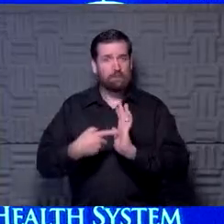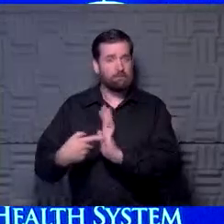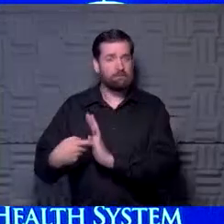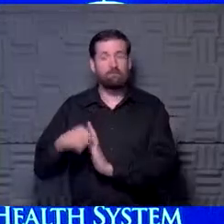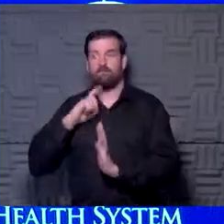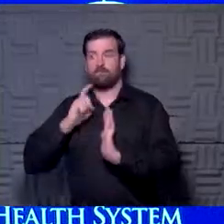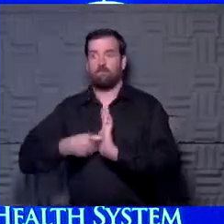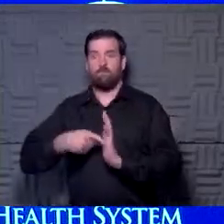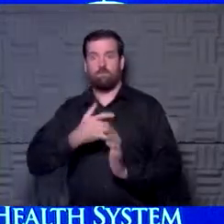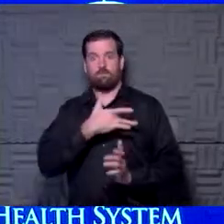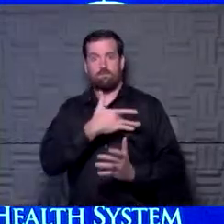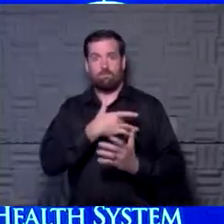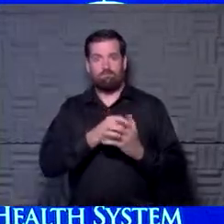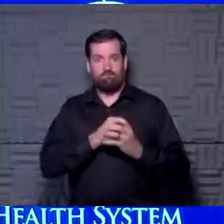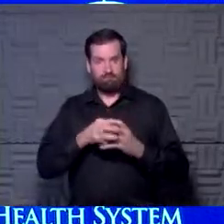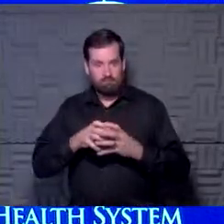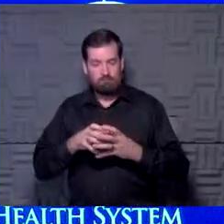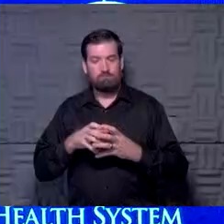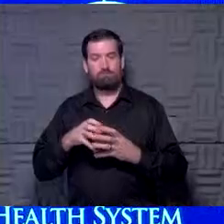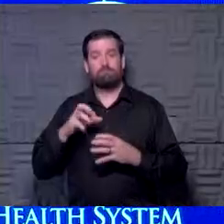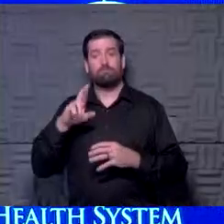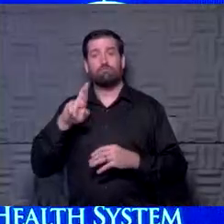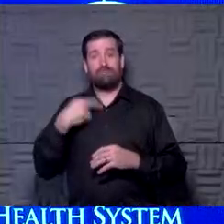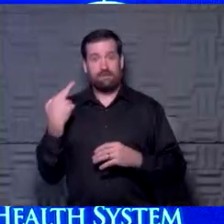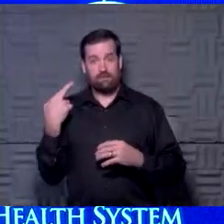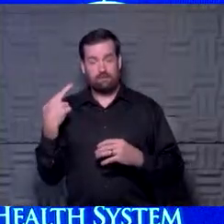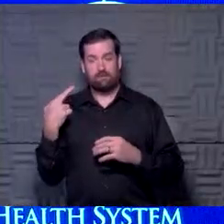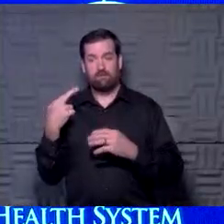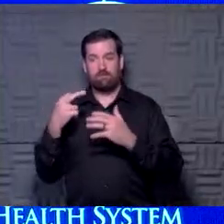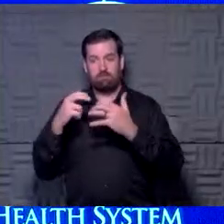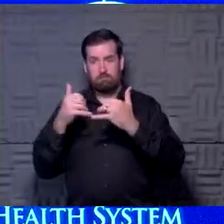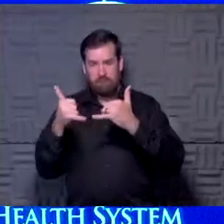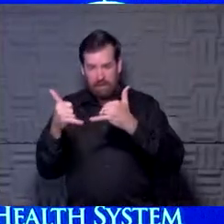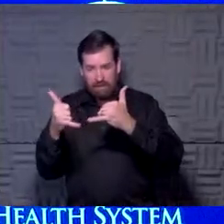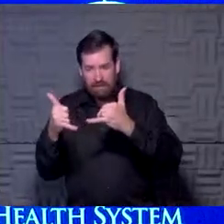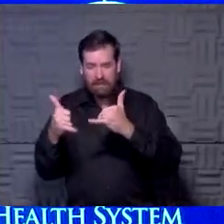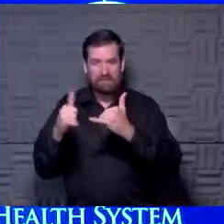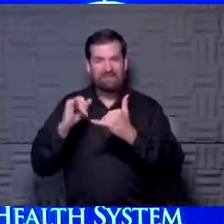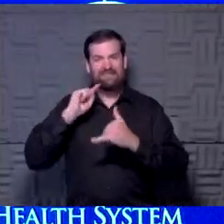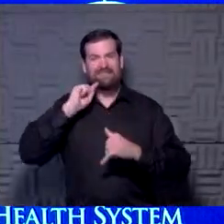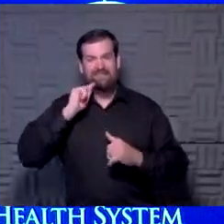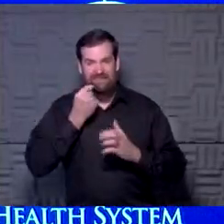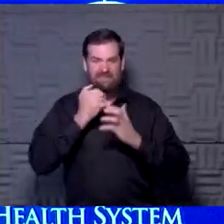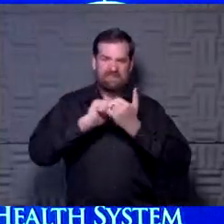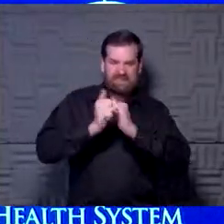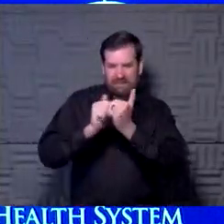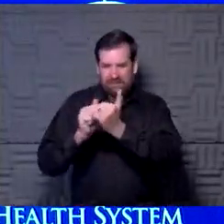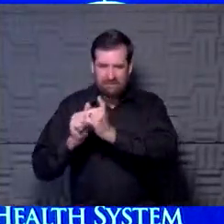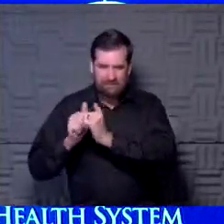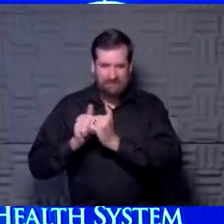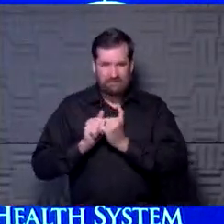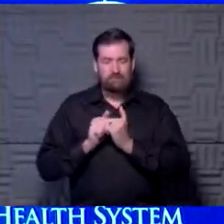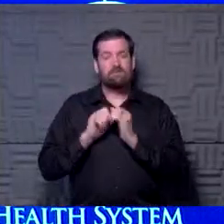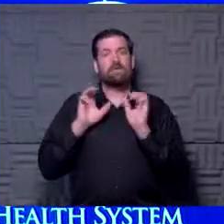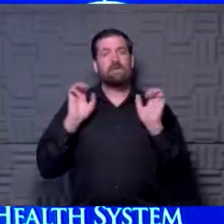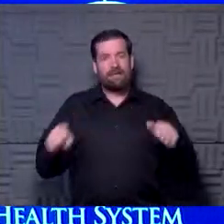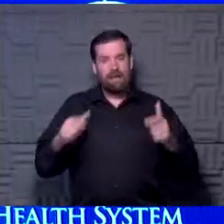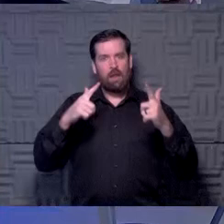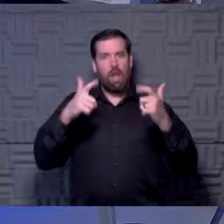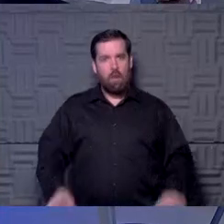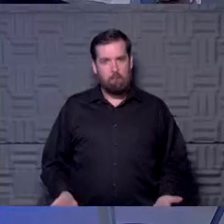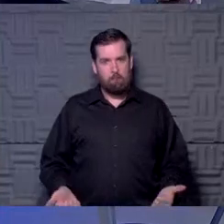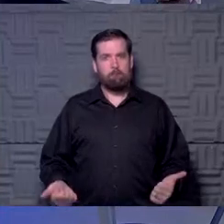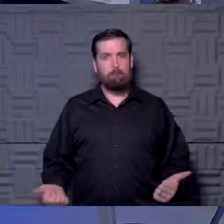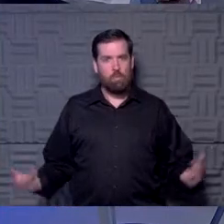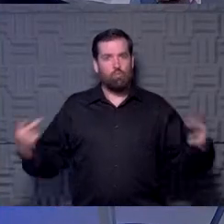myocarditis, the risk is that you could, by playing high intensity or high impact sports, get worse by doing that.